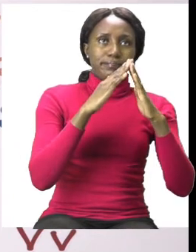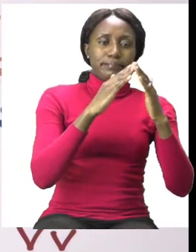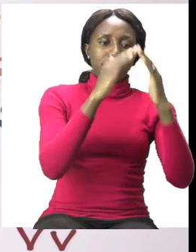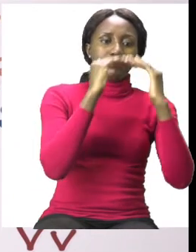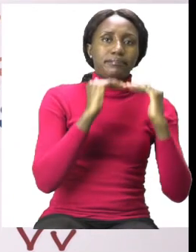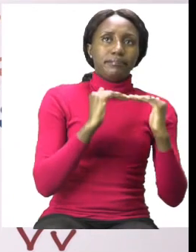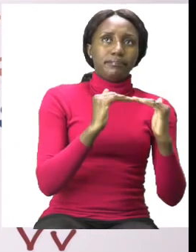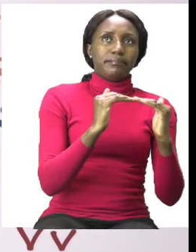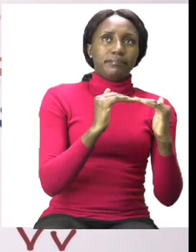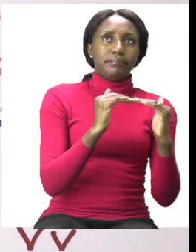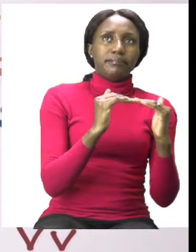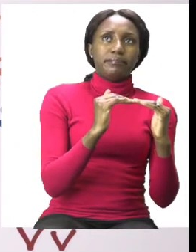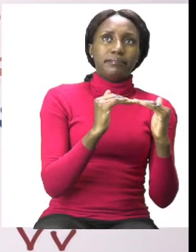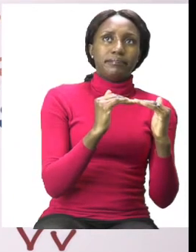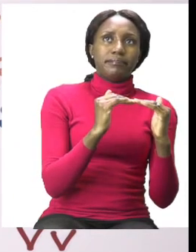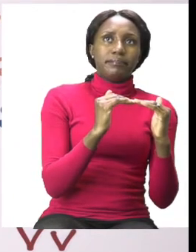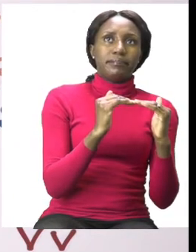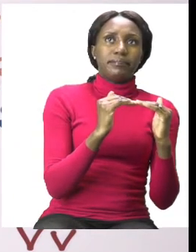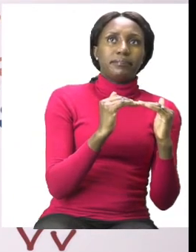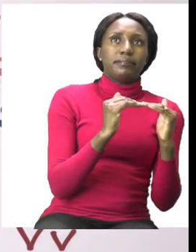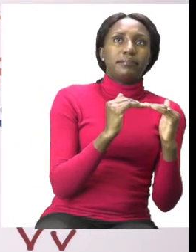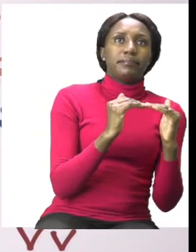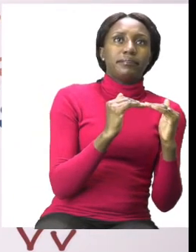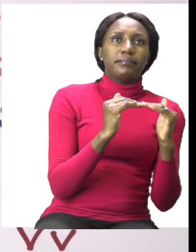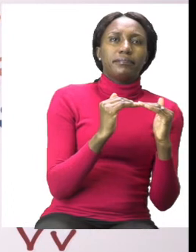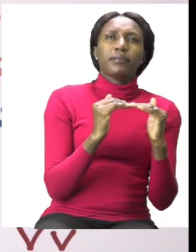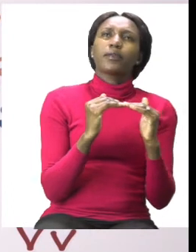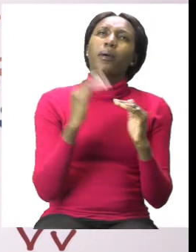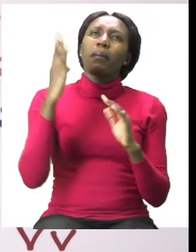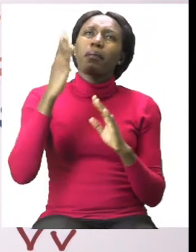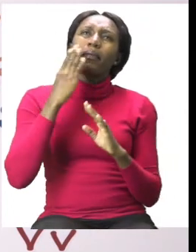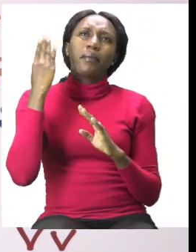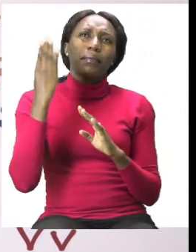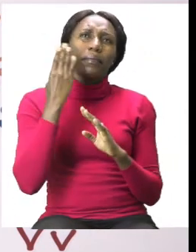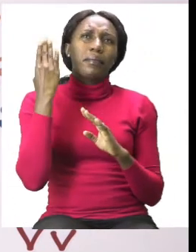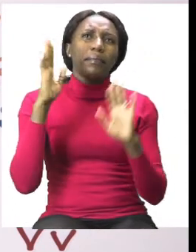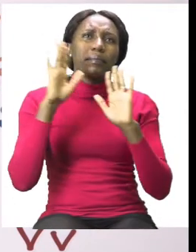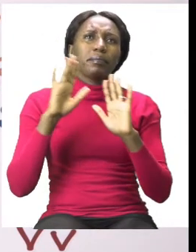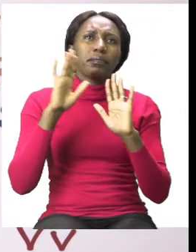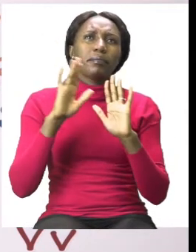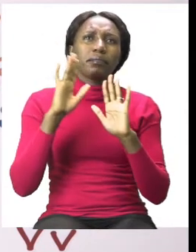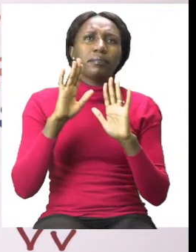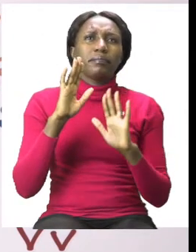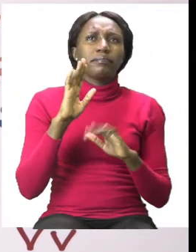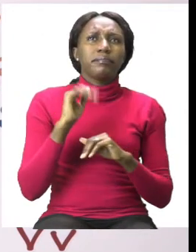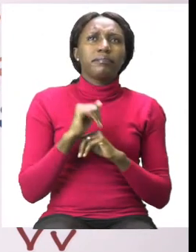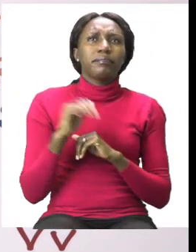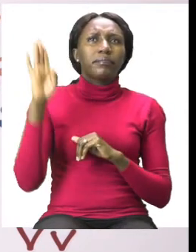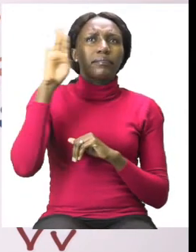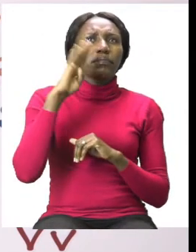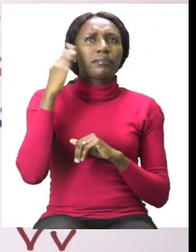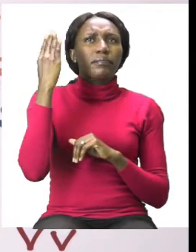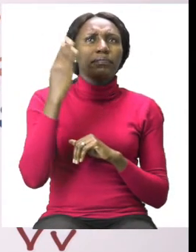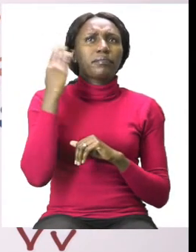color purple is the one that you're going to color blue. Now the word blue looks like